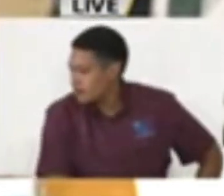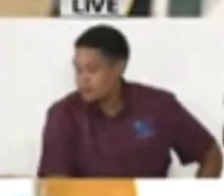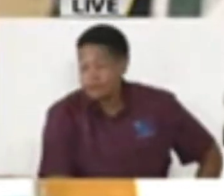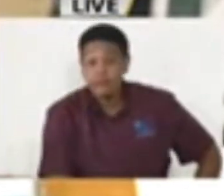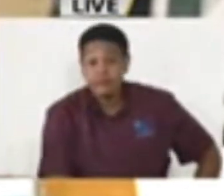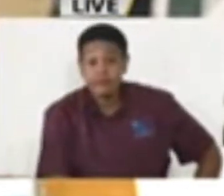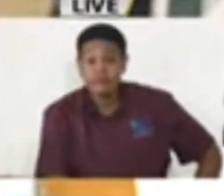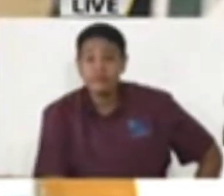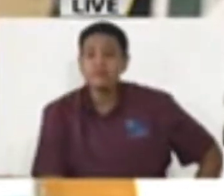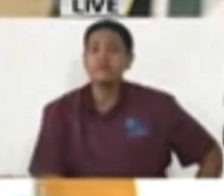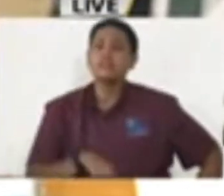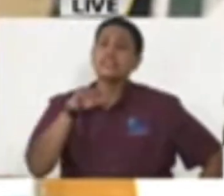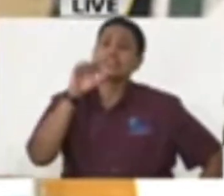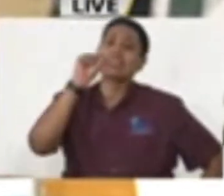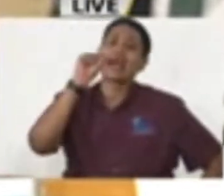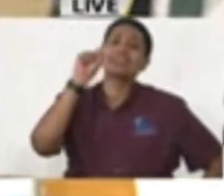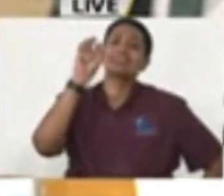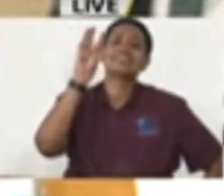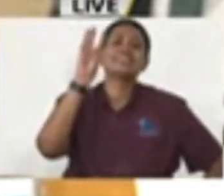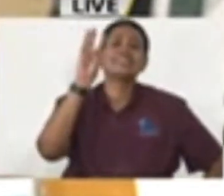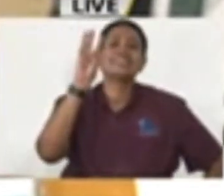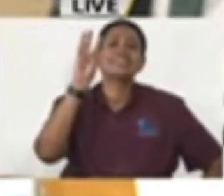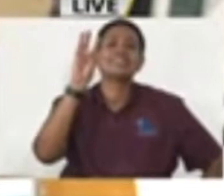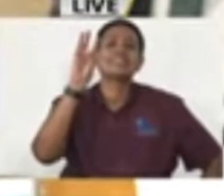But from Saturday at 6 p.m.